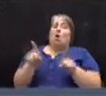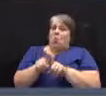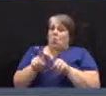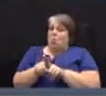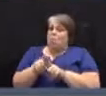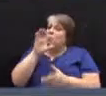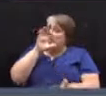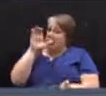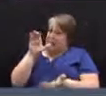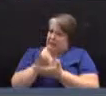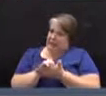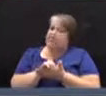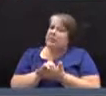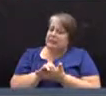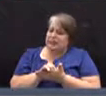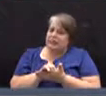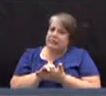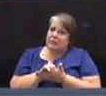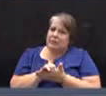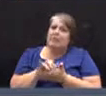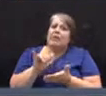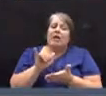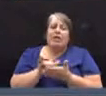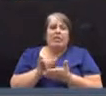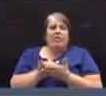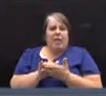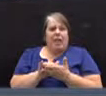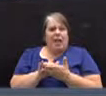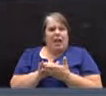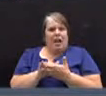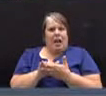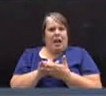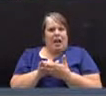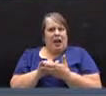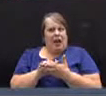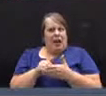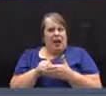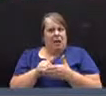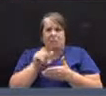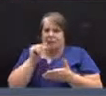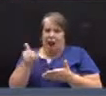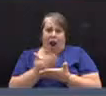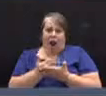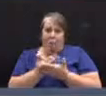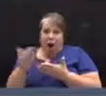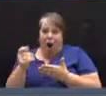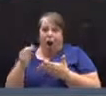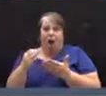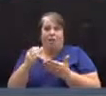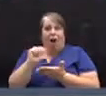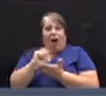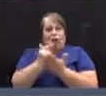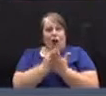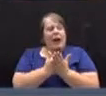part of, that were a term of the agenda, it should have been in the warning.